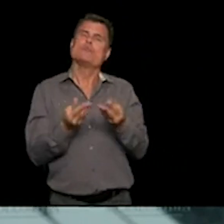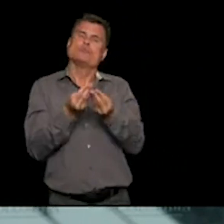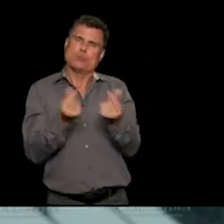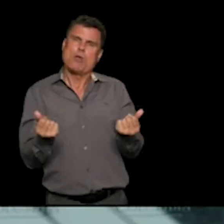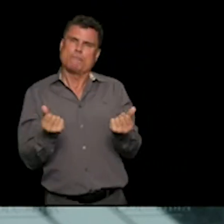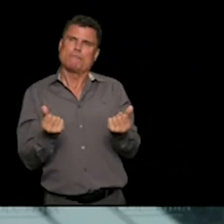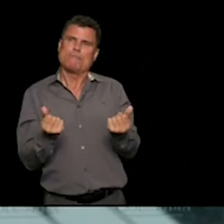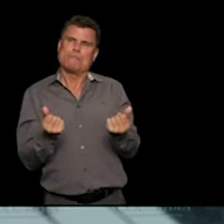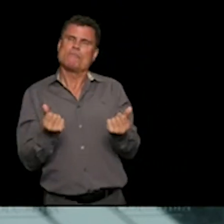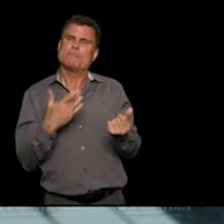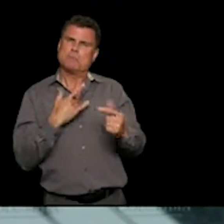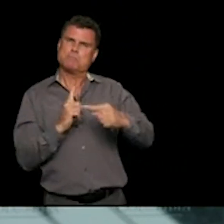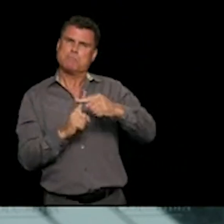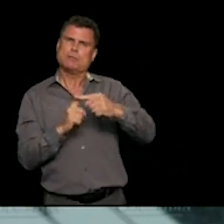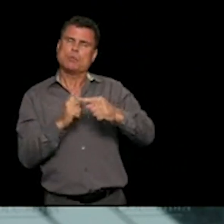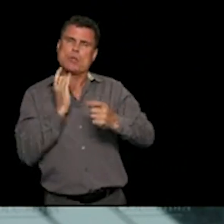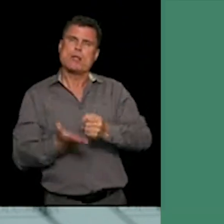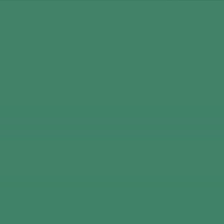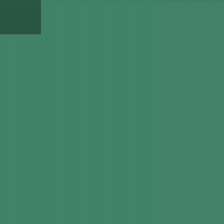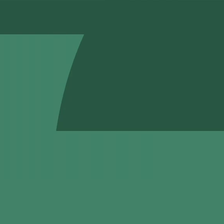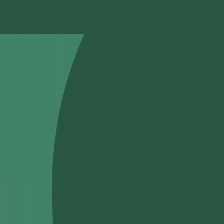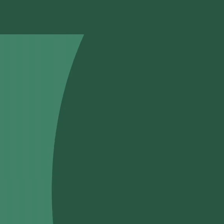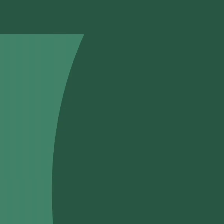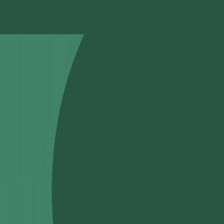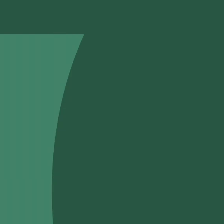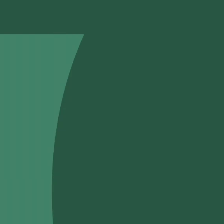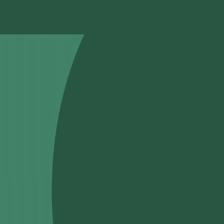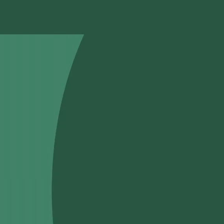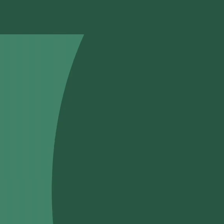able to deal with the situation.